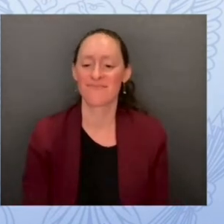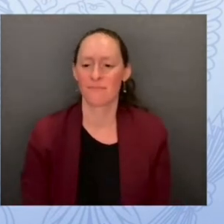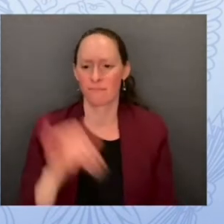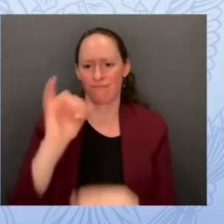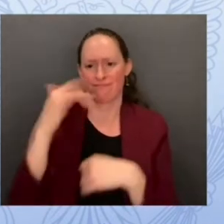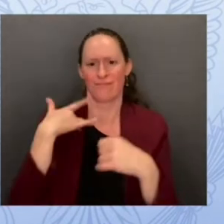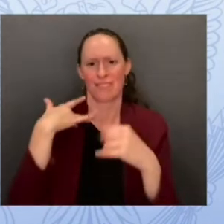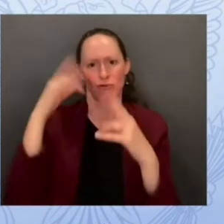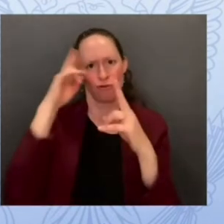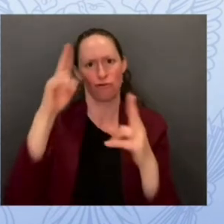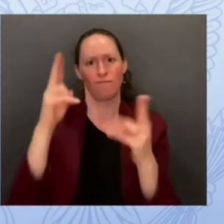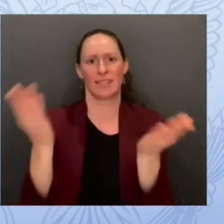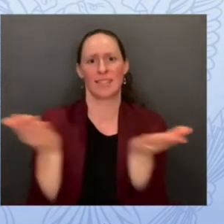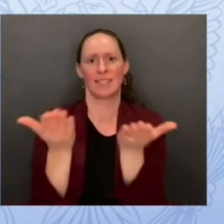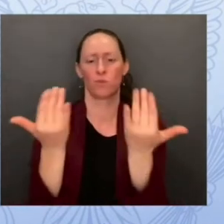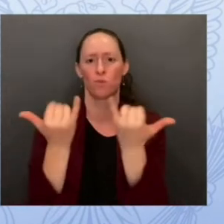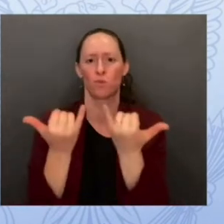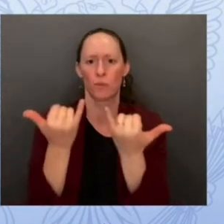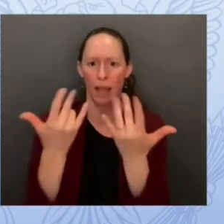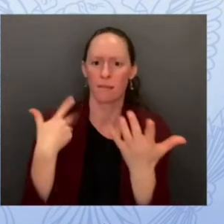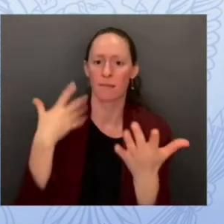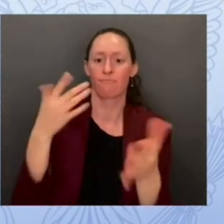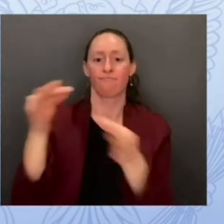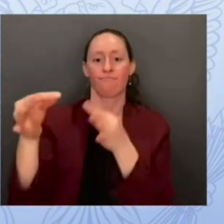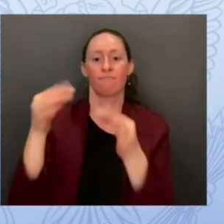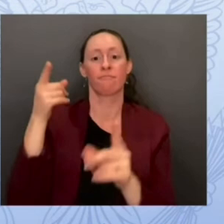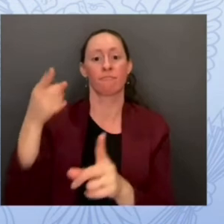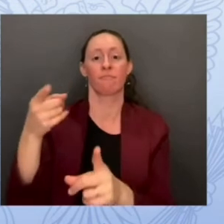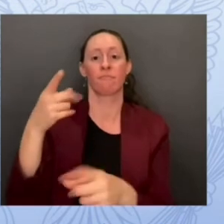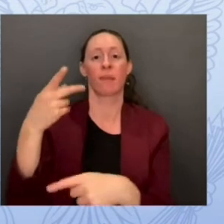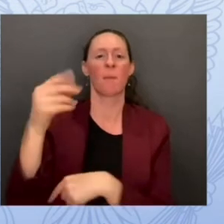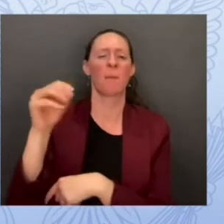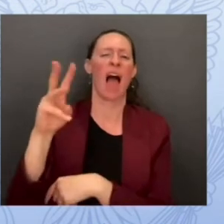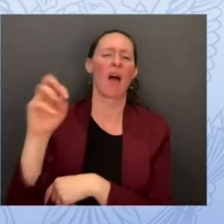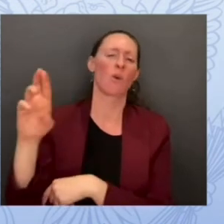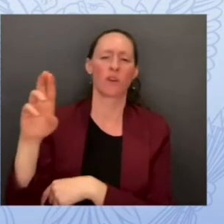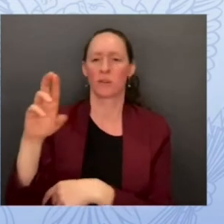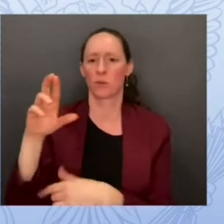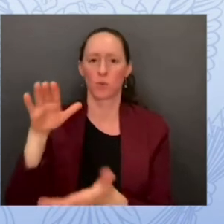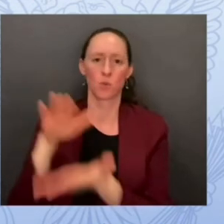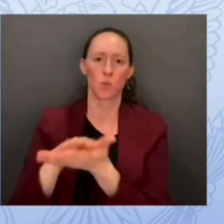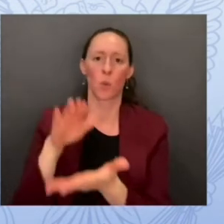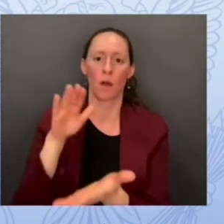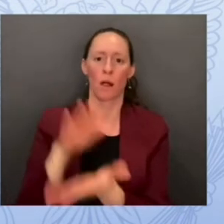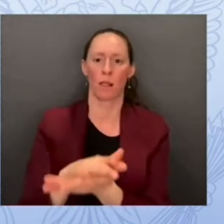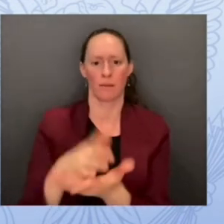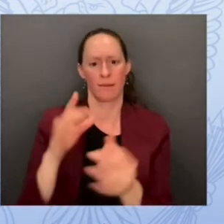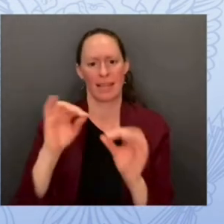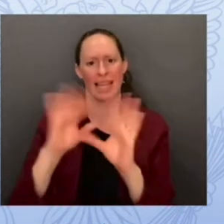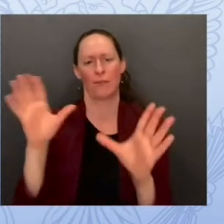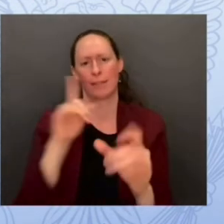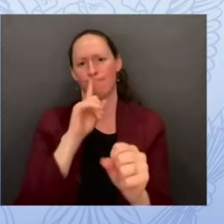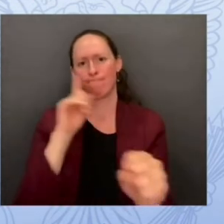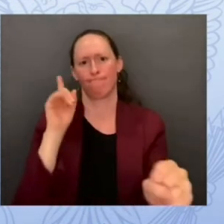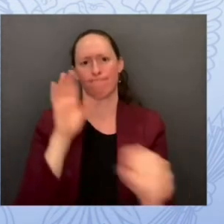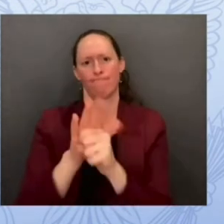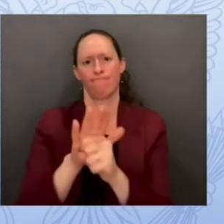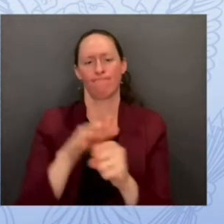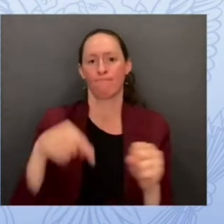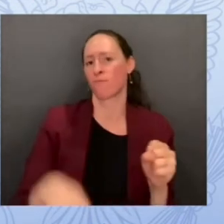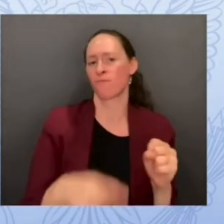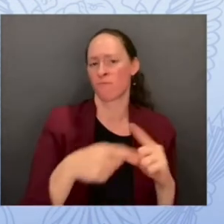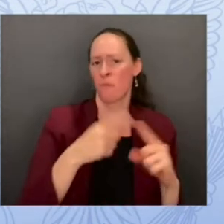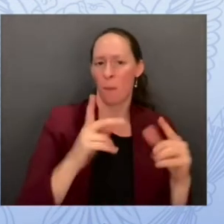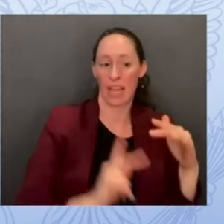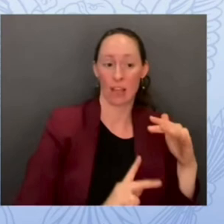school and you know giving our reaffirming our commitment to make sure that we are part of this k12 technology ecosystem now one of the